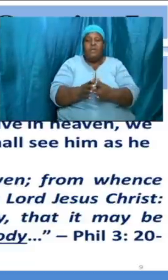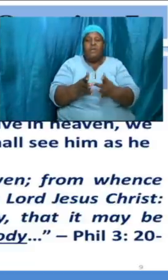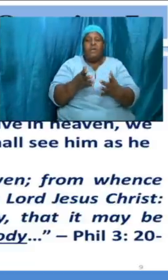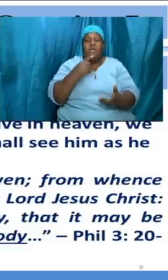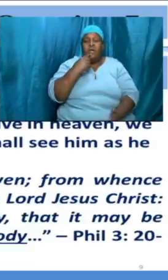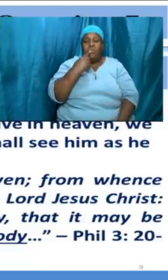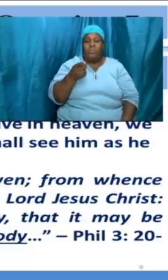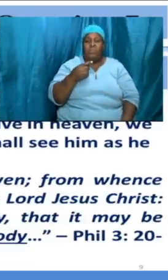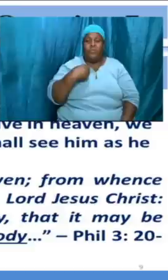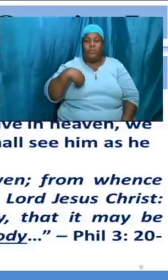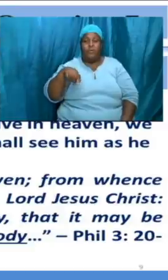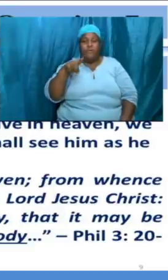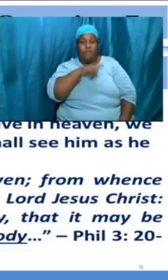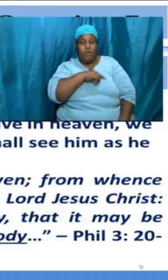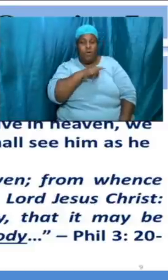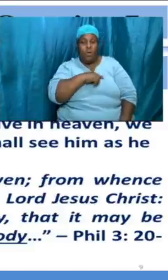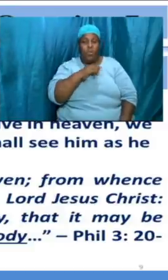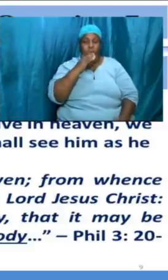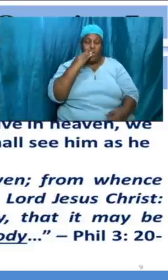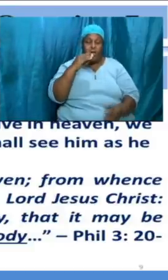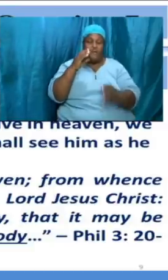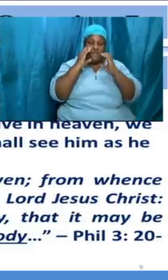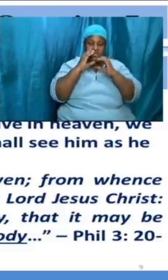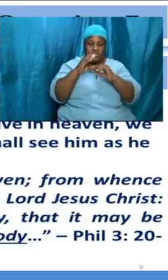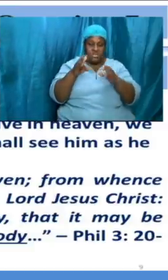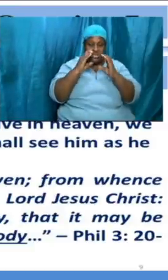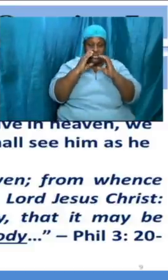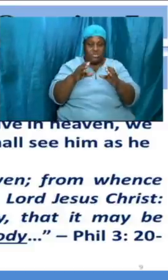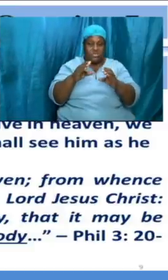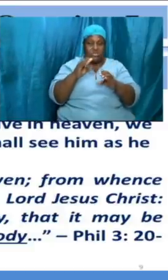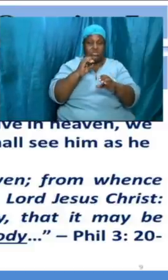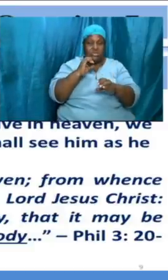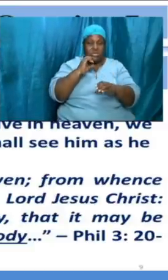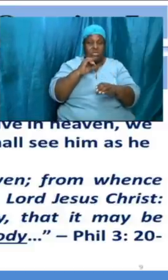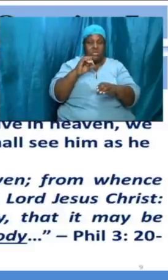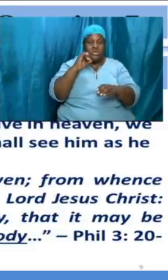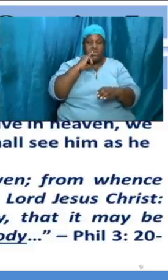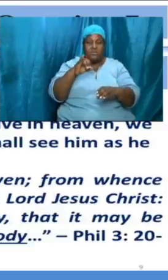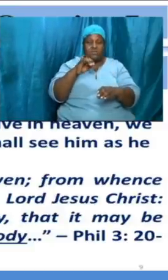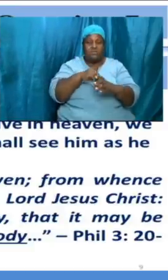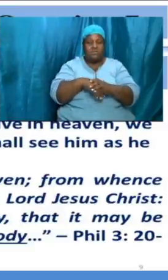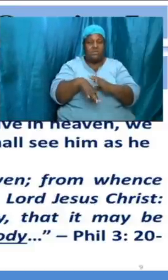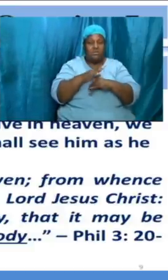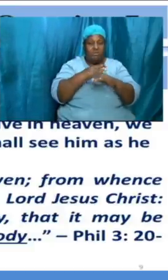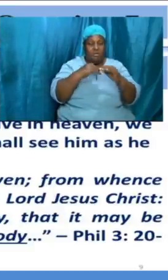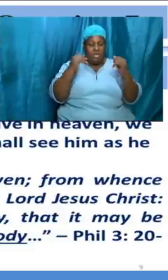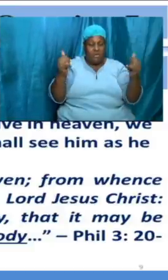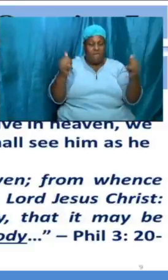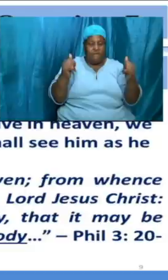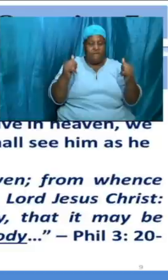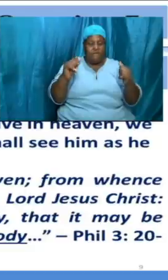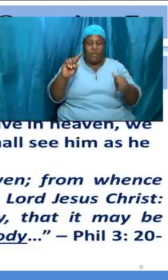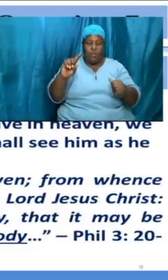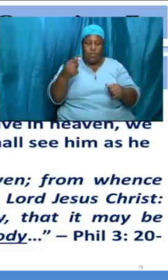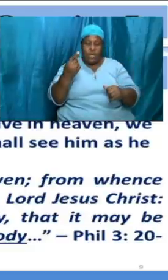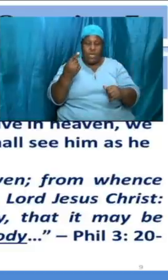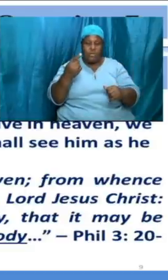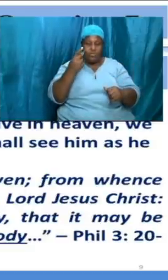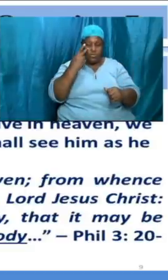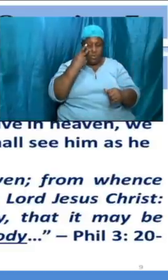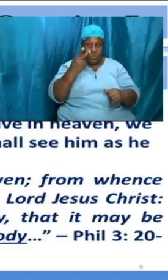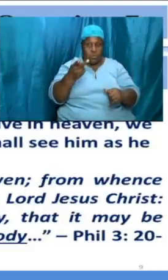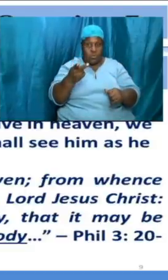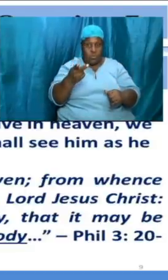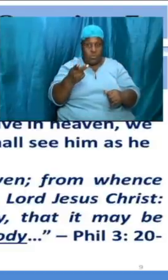for our conversation is in heaven from whence we look